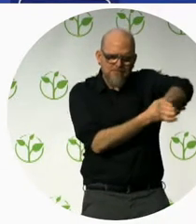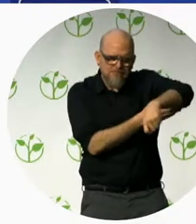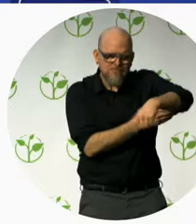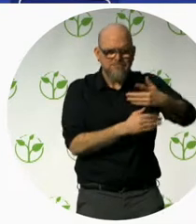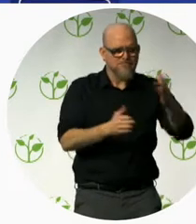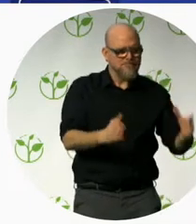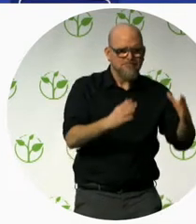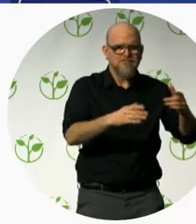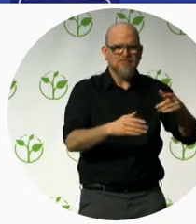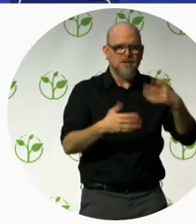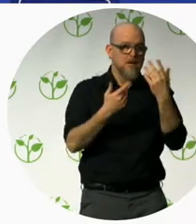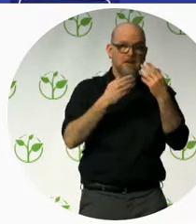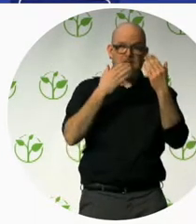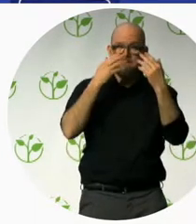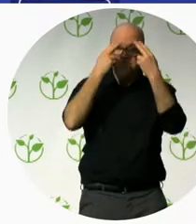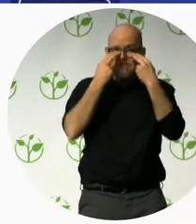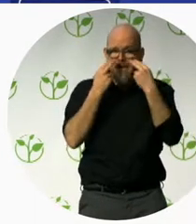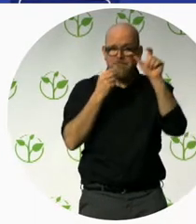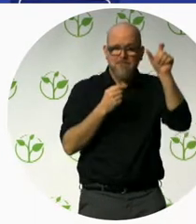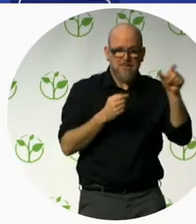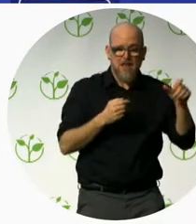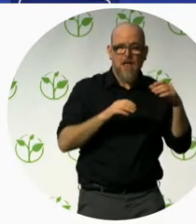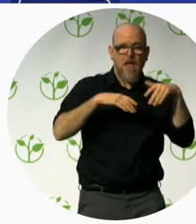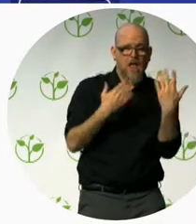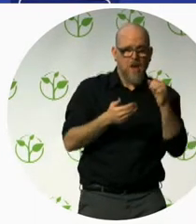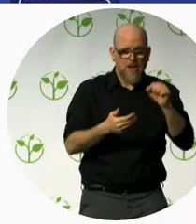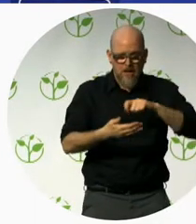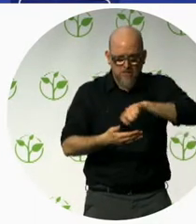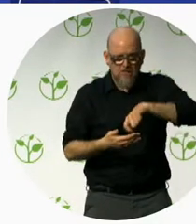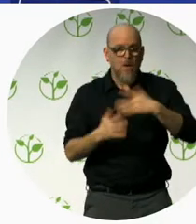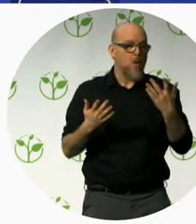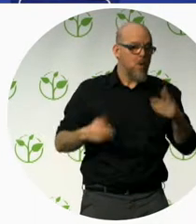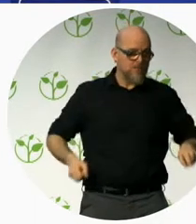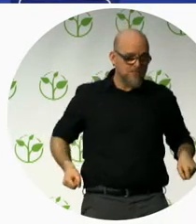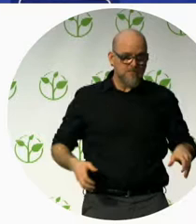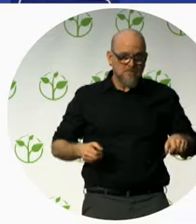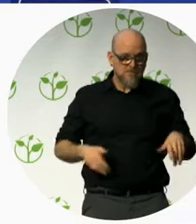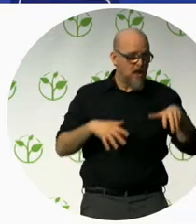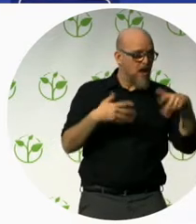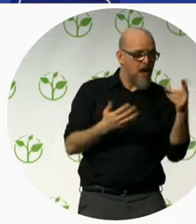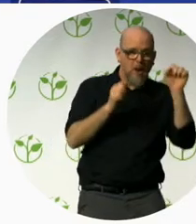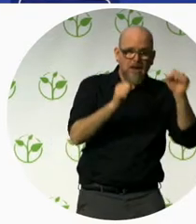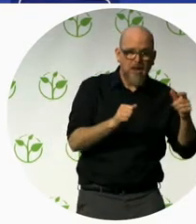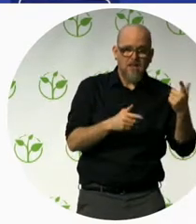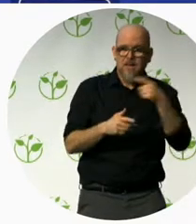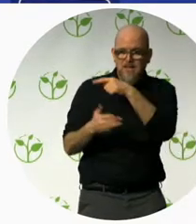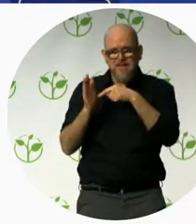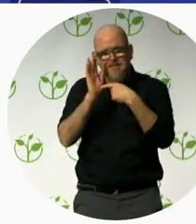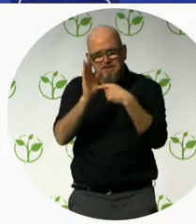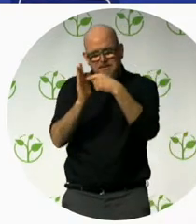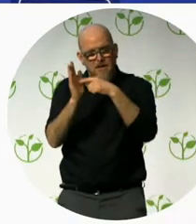blind, how do we treat people that are sitting in wheelchair and so on. So we discussed everything here about disability questions,